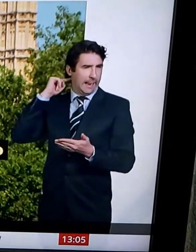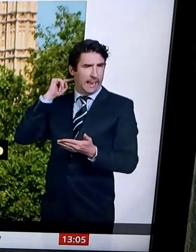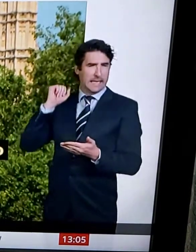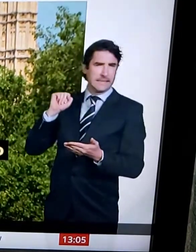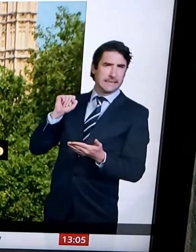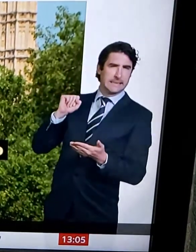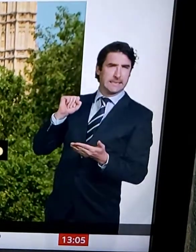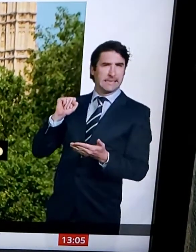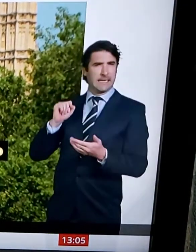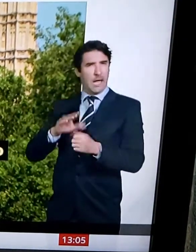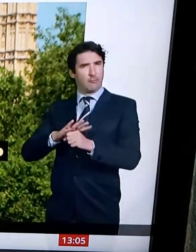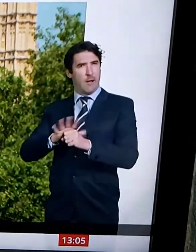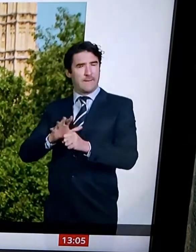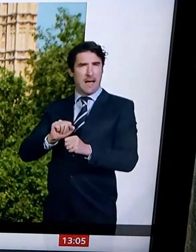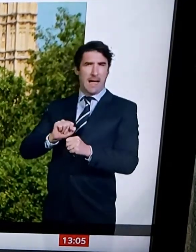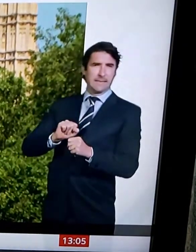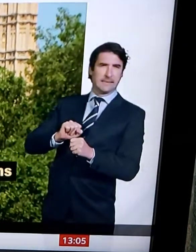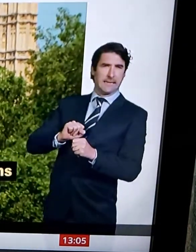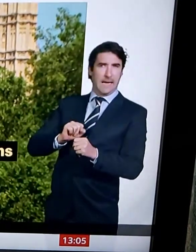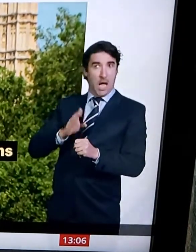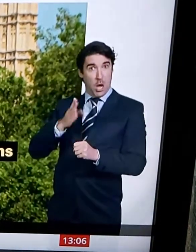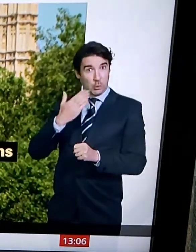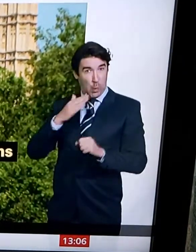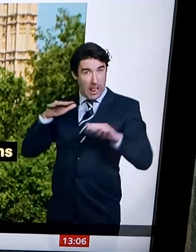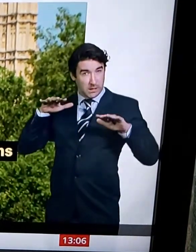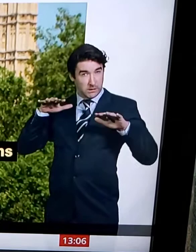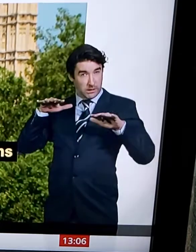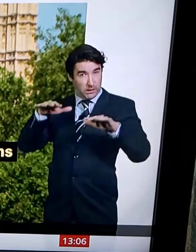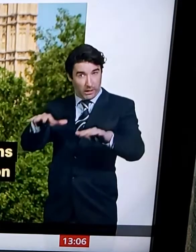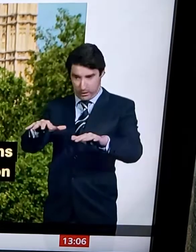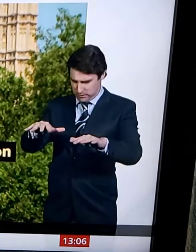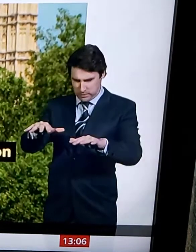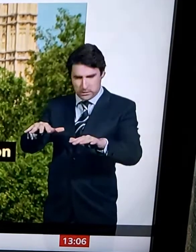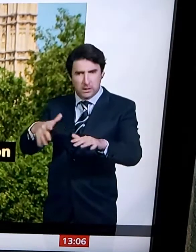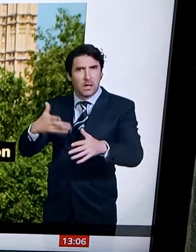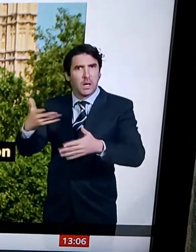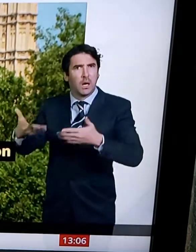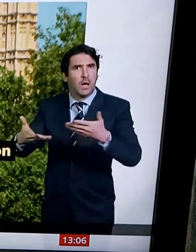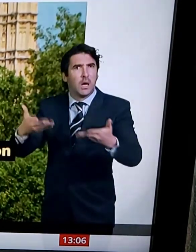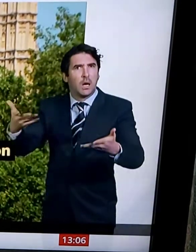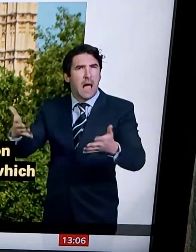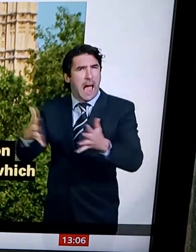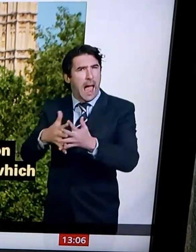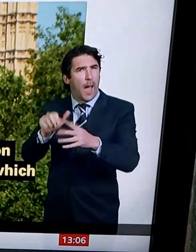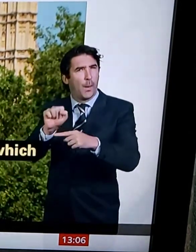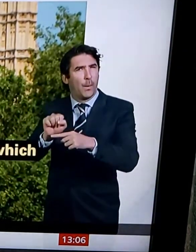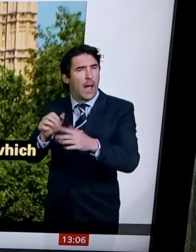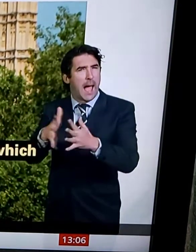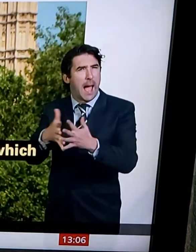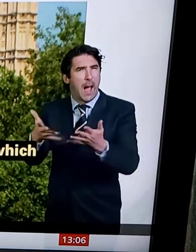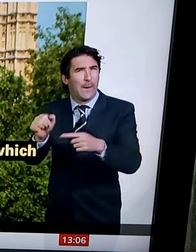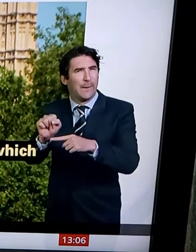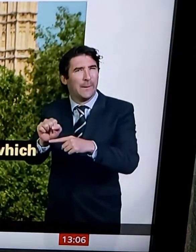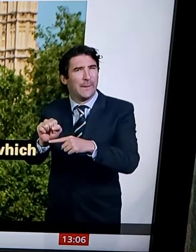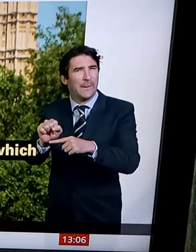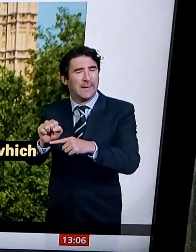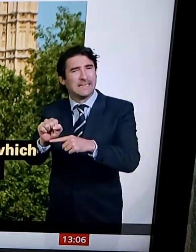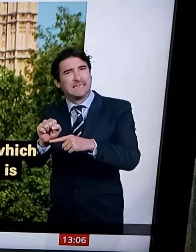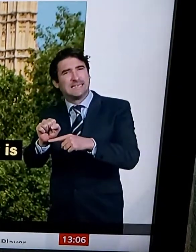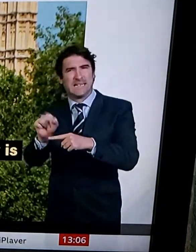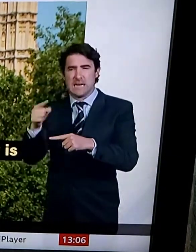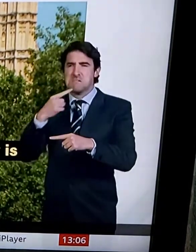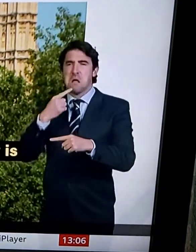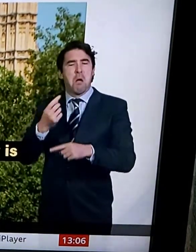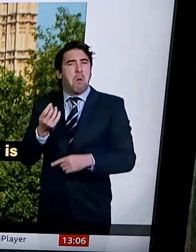doesn't seem to be getting a grip of this and sorting this out. And also, this week, we've got the Immigration Compliance Minister, Chris